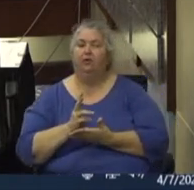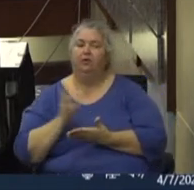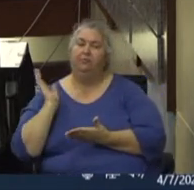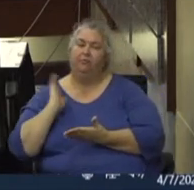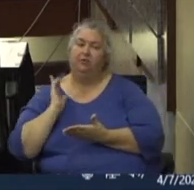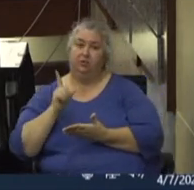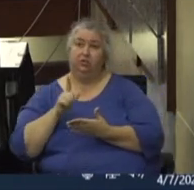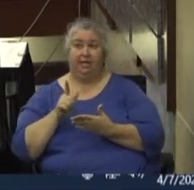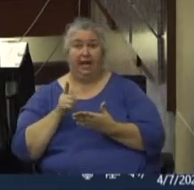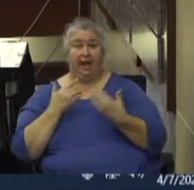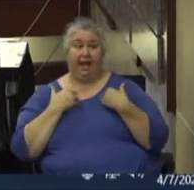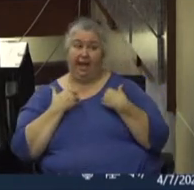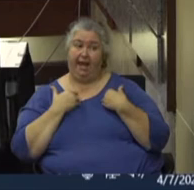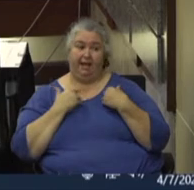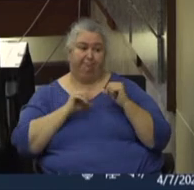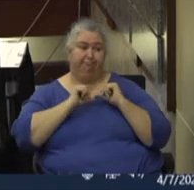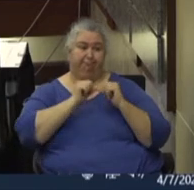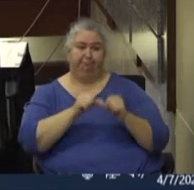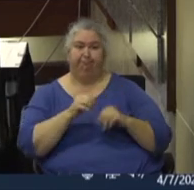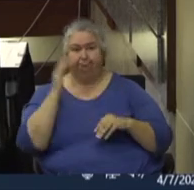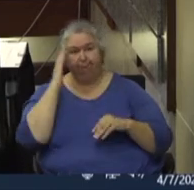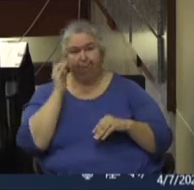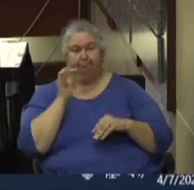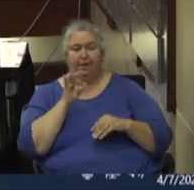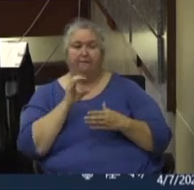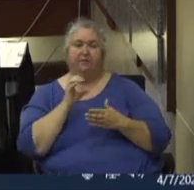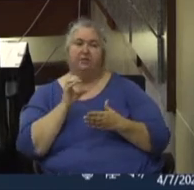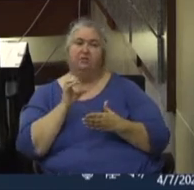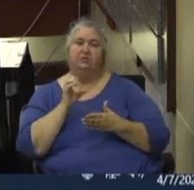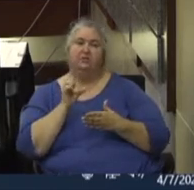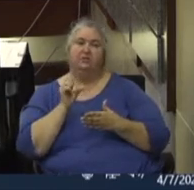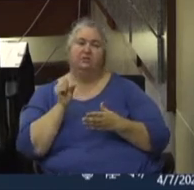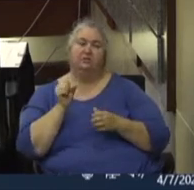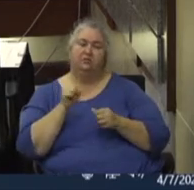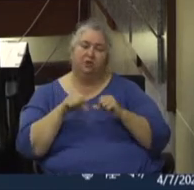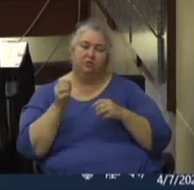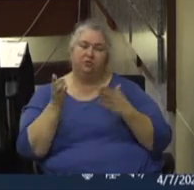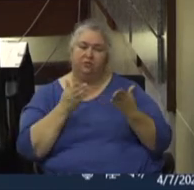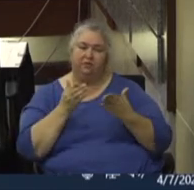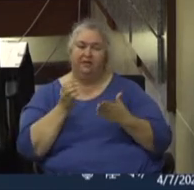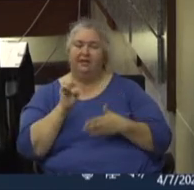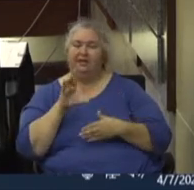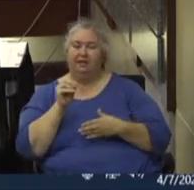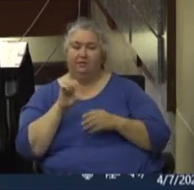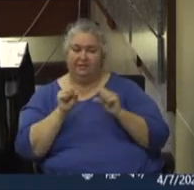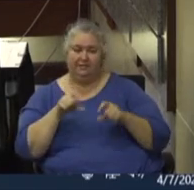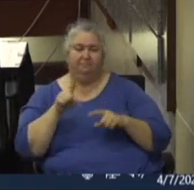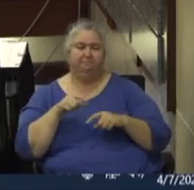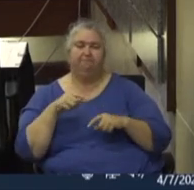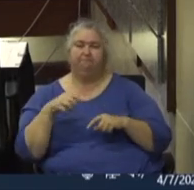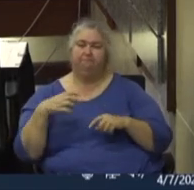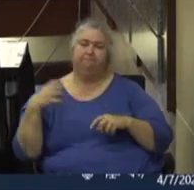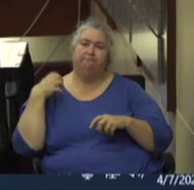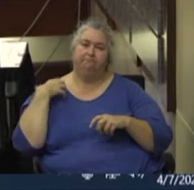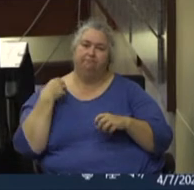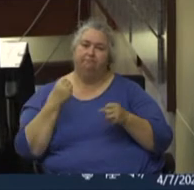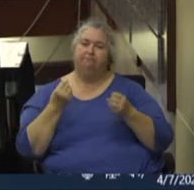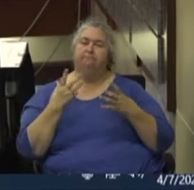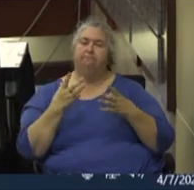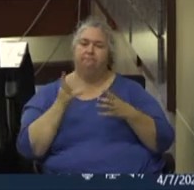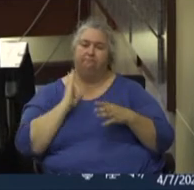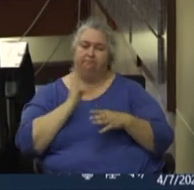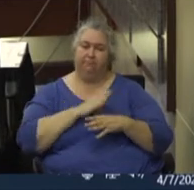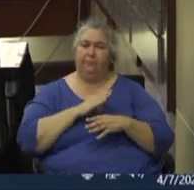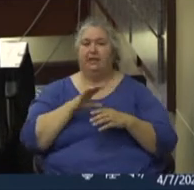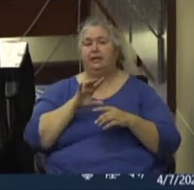worth of knowledge of the social service ecosystem in Waco. She sits on many, many boards, including Prosper Waco, which is